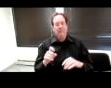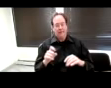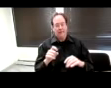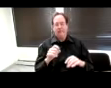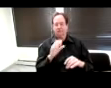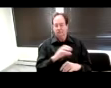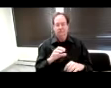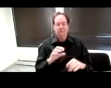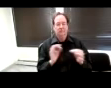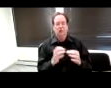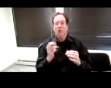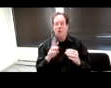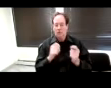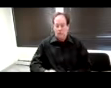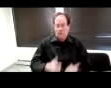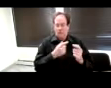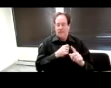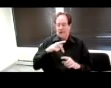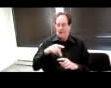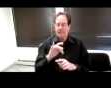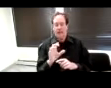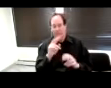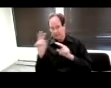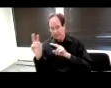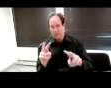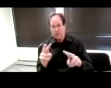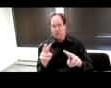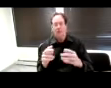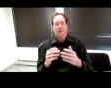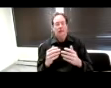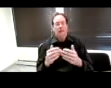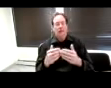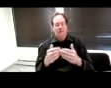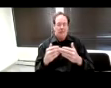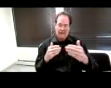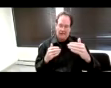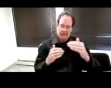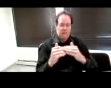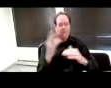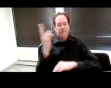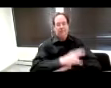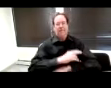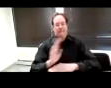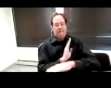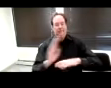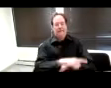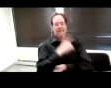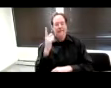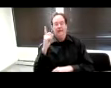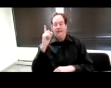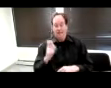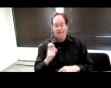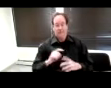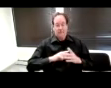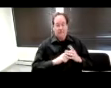or removed from public view within seven business days. And that has to be put in motion